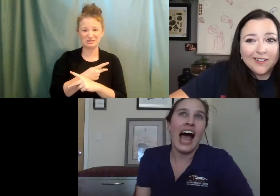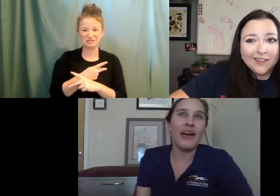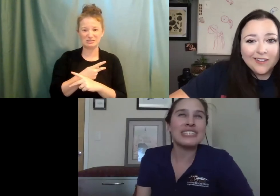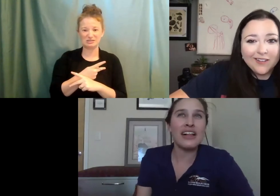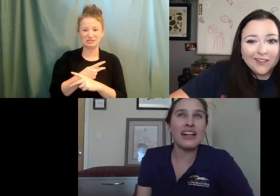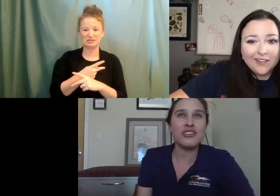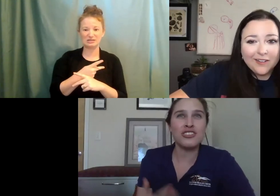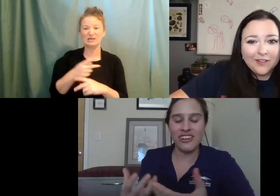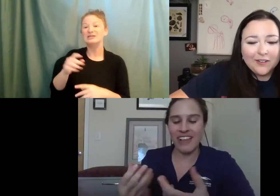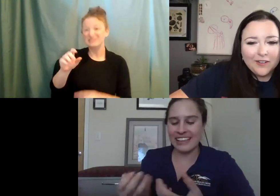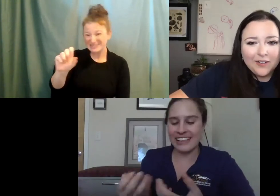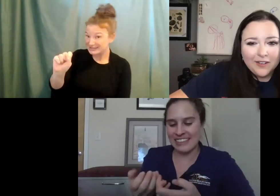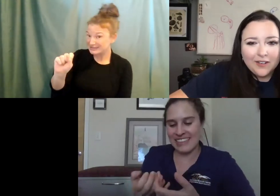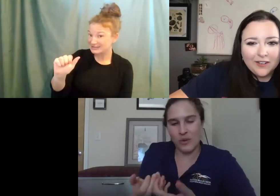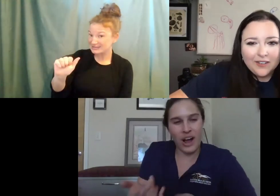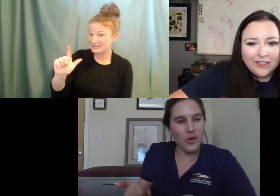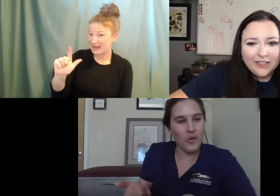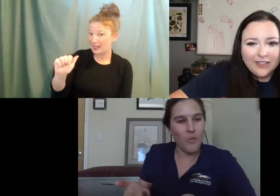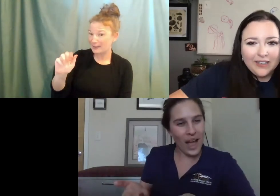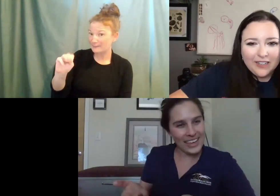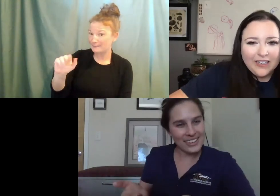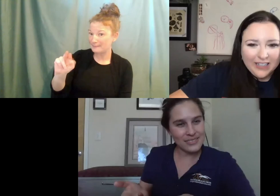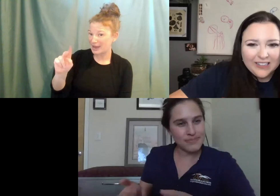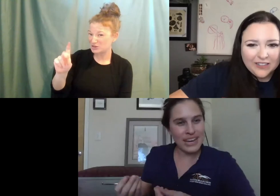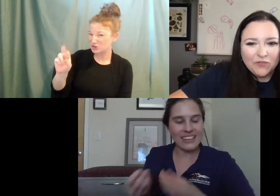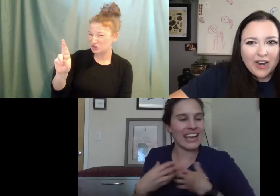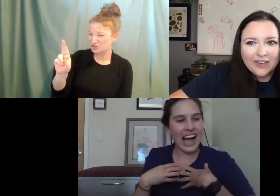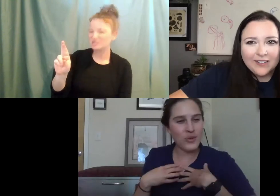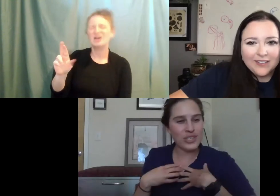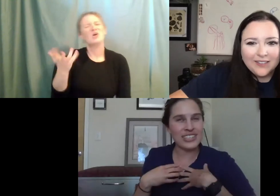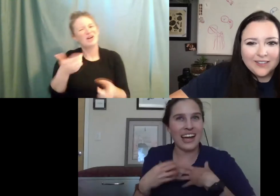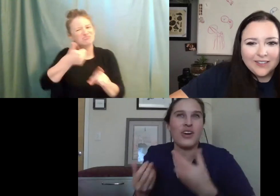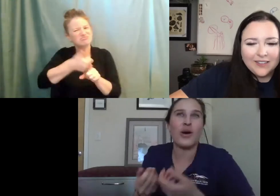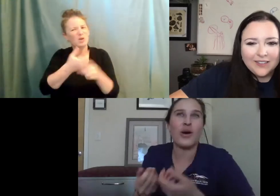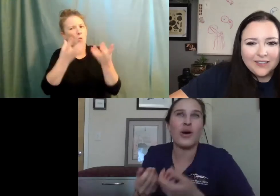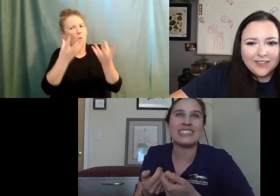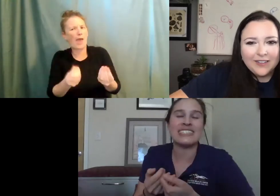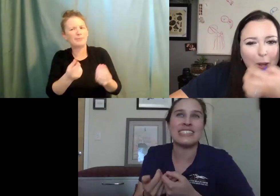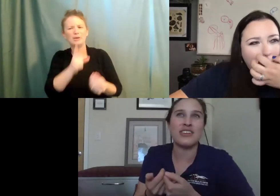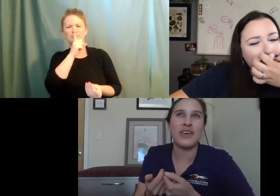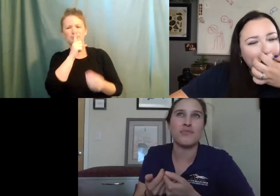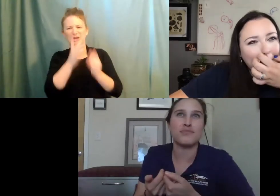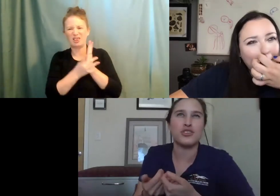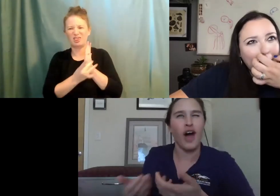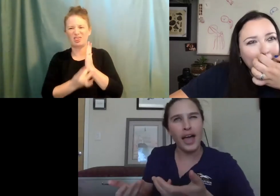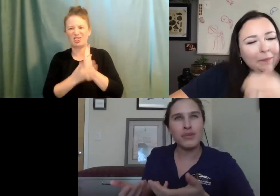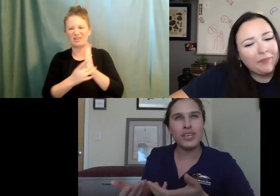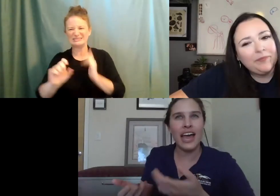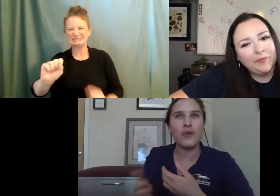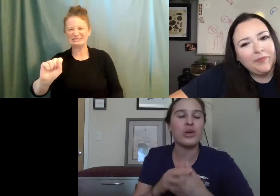Um, I mean, salamanders, they're like, like they're kind of wet, but like, I wouldn't, I don't know, I wouldn't consider them